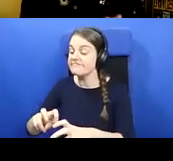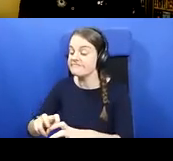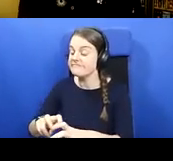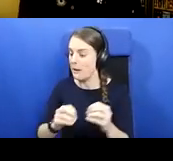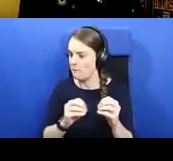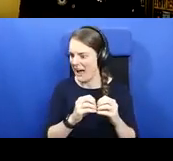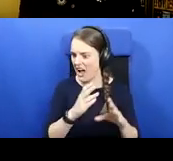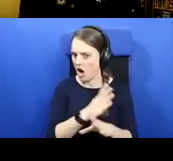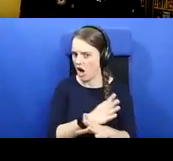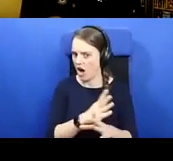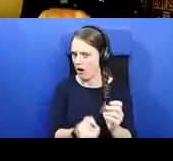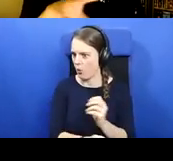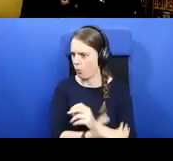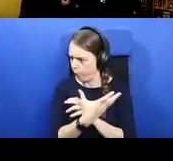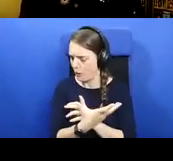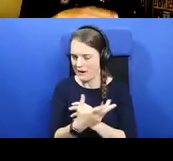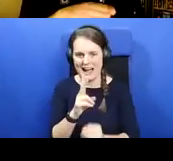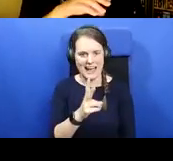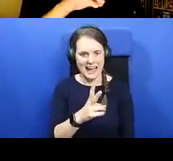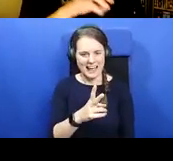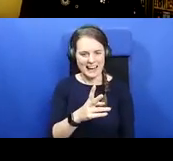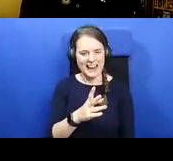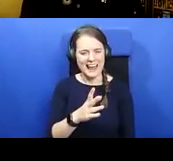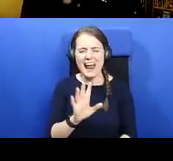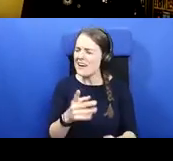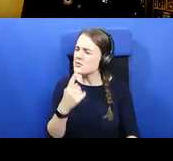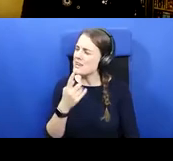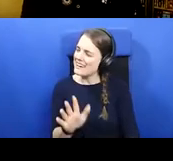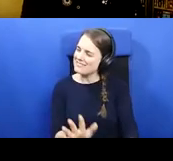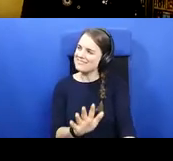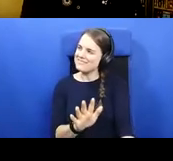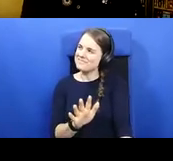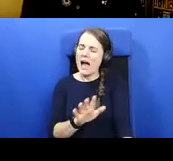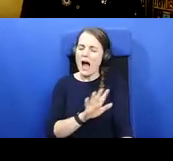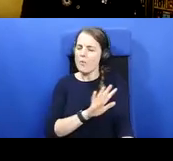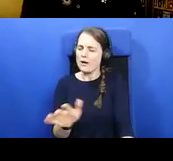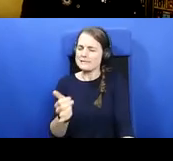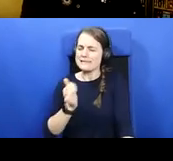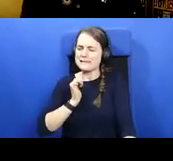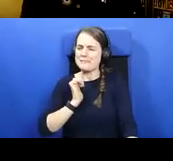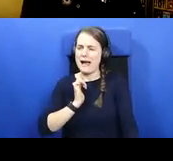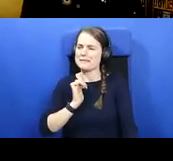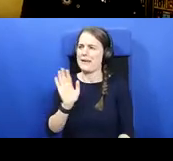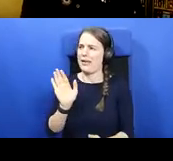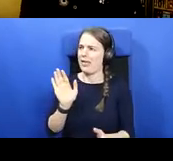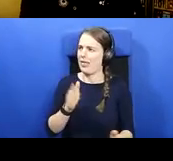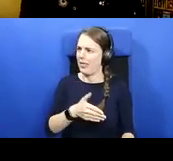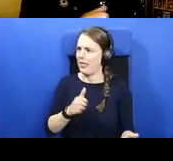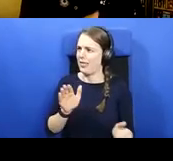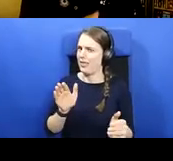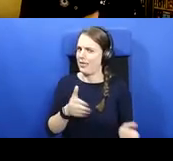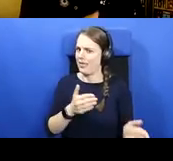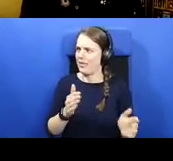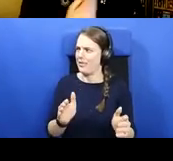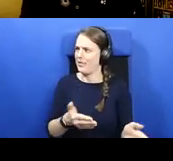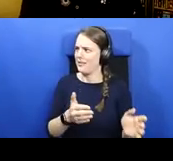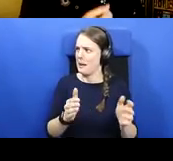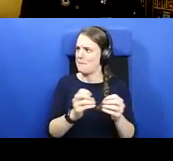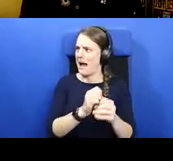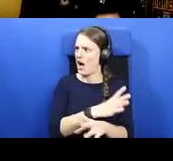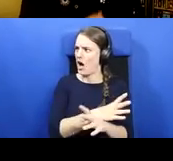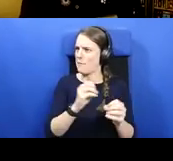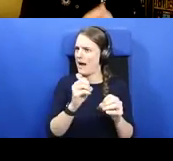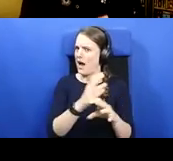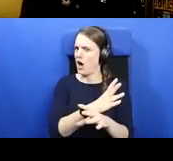I would really like to stress that I wasn't expecting this to happen when I started looking at the material. And then as I worked through it,